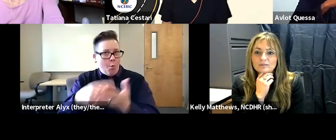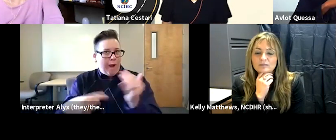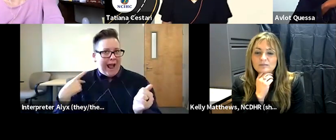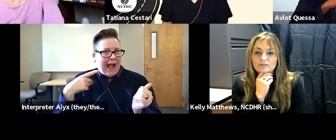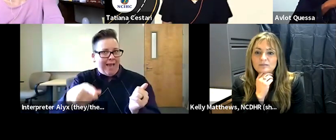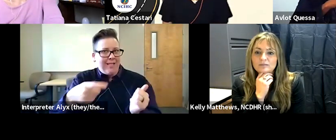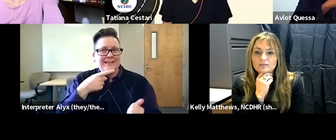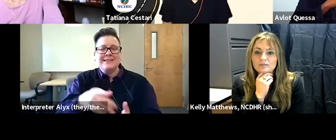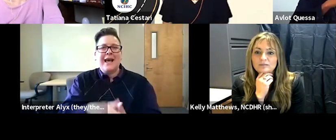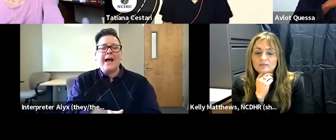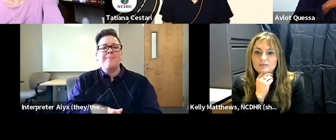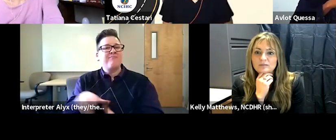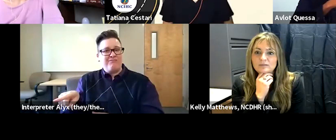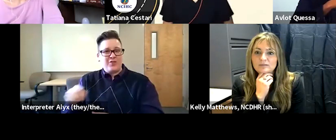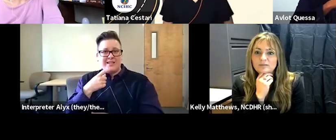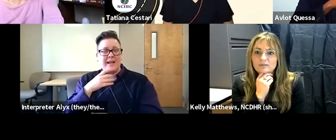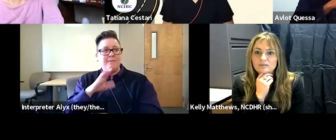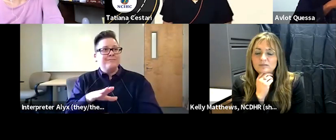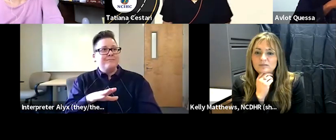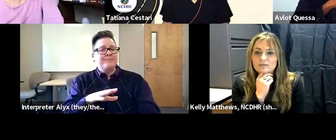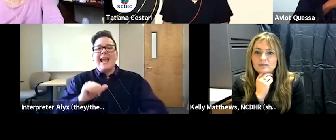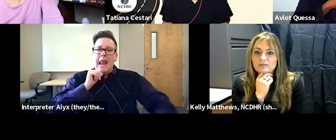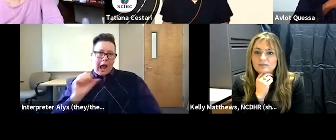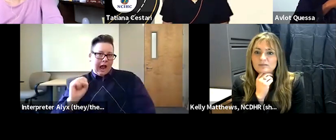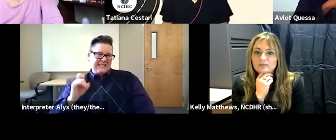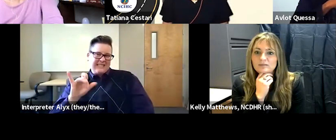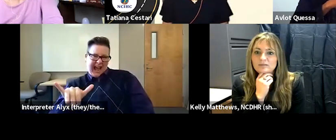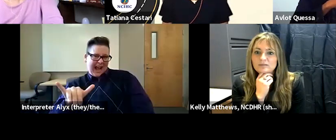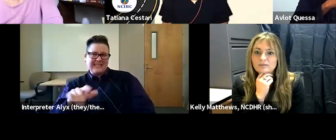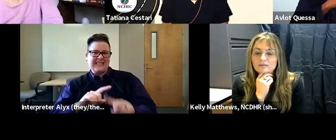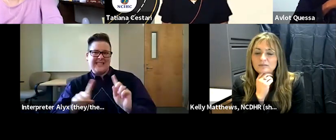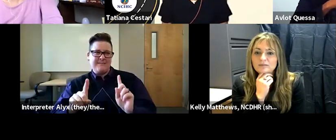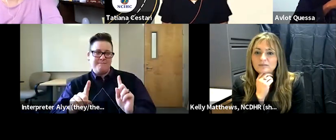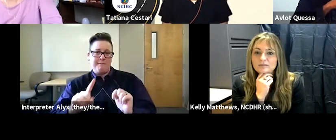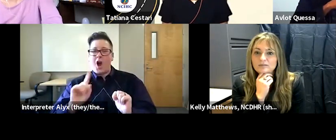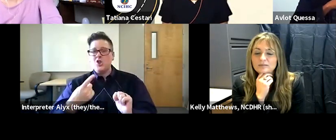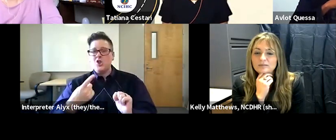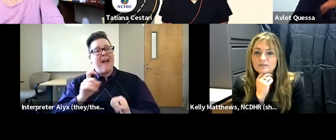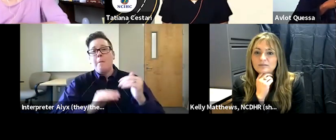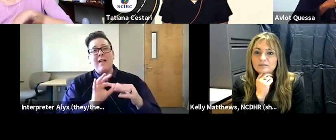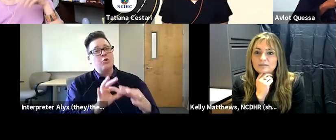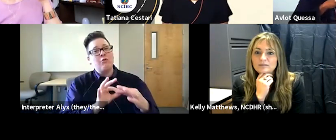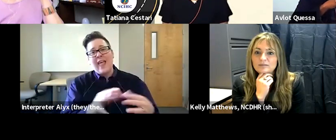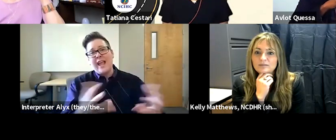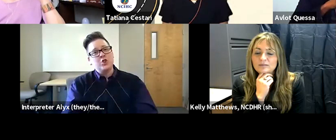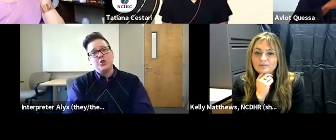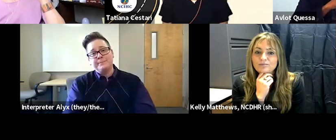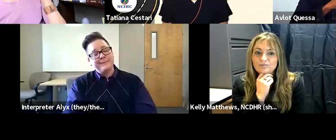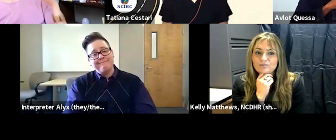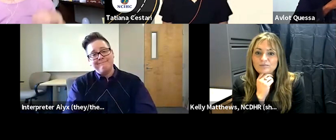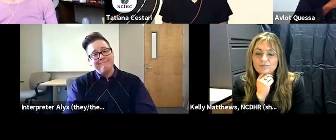um she said you know it's not very sexy but it's kind of plain old relationship building um